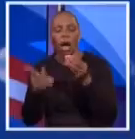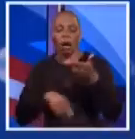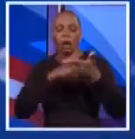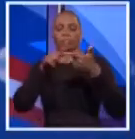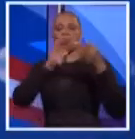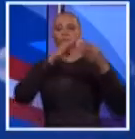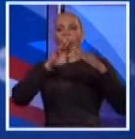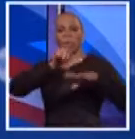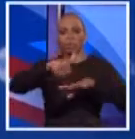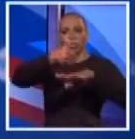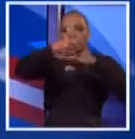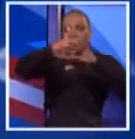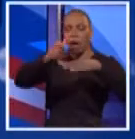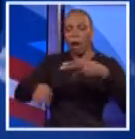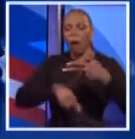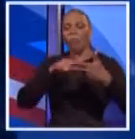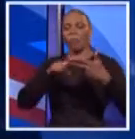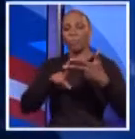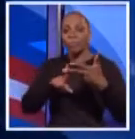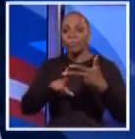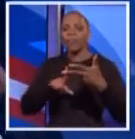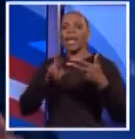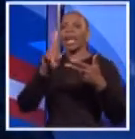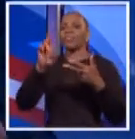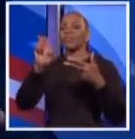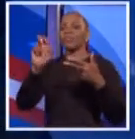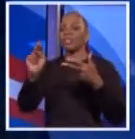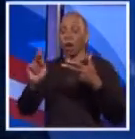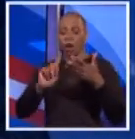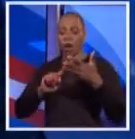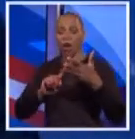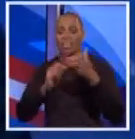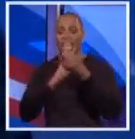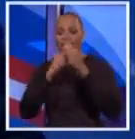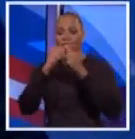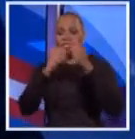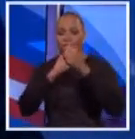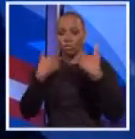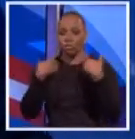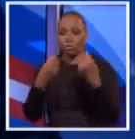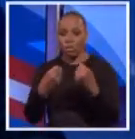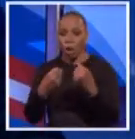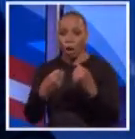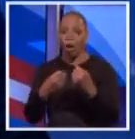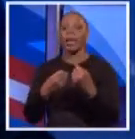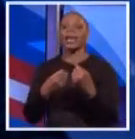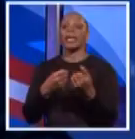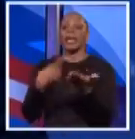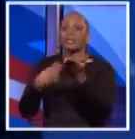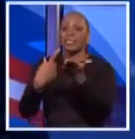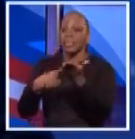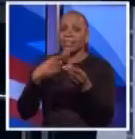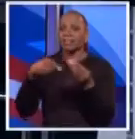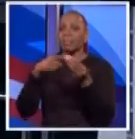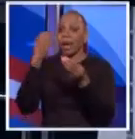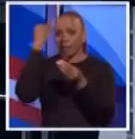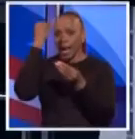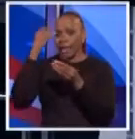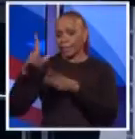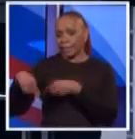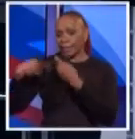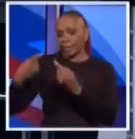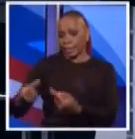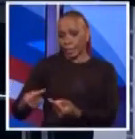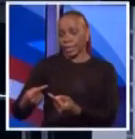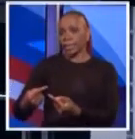creates return. It creates the infrastructure for the city. That is precisely why I've been talking about that idea since I got into this race. And for years